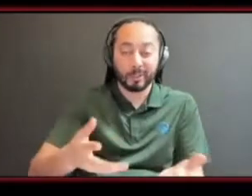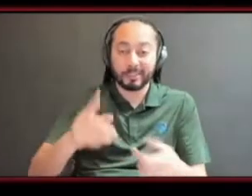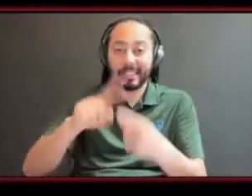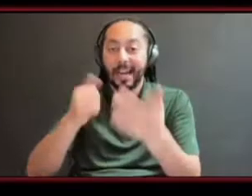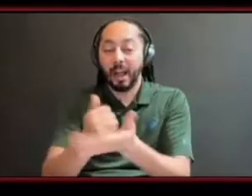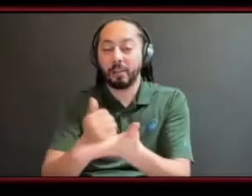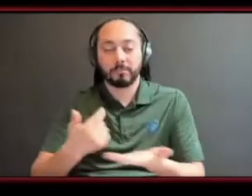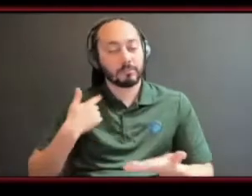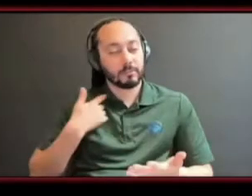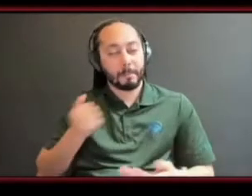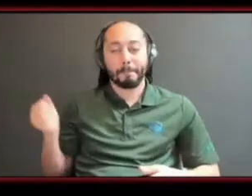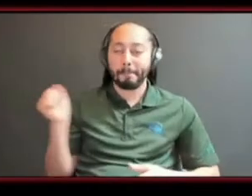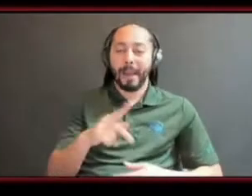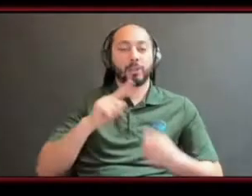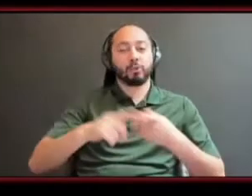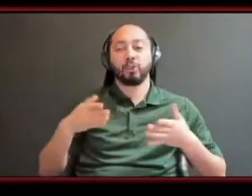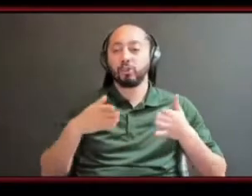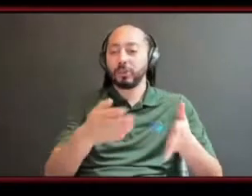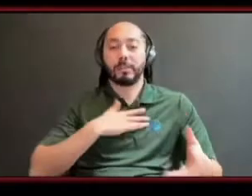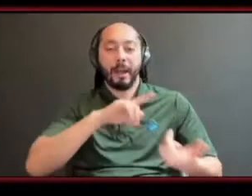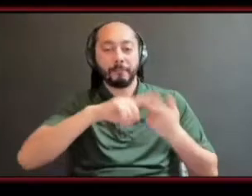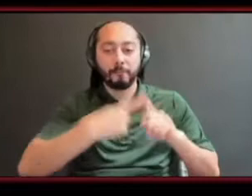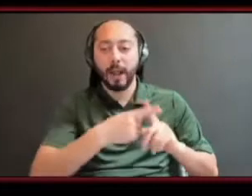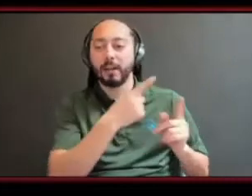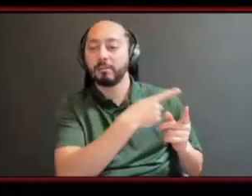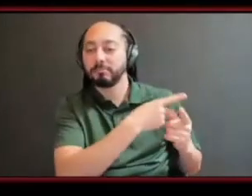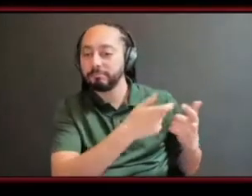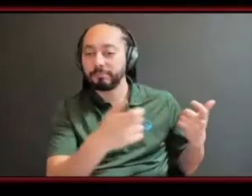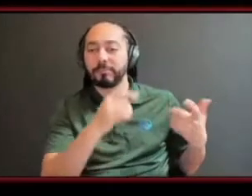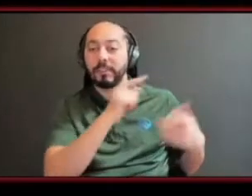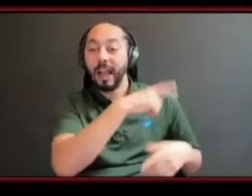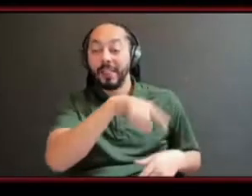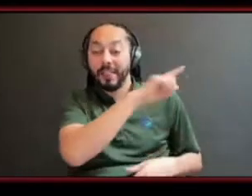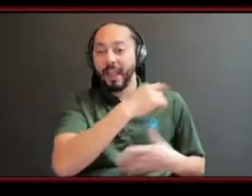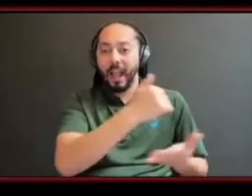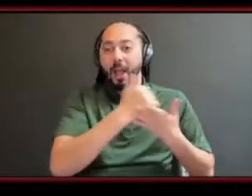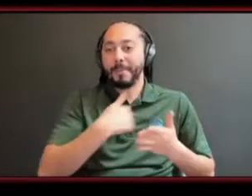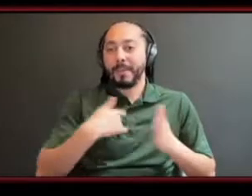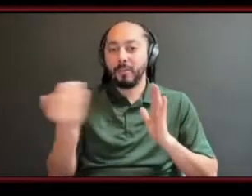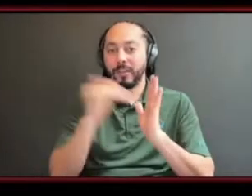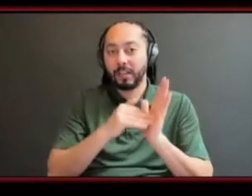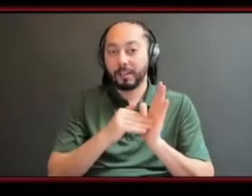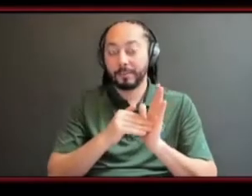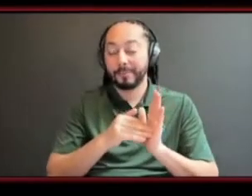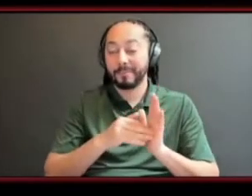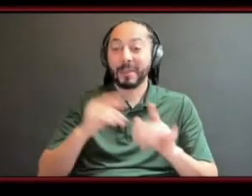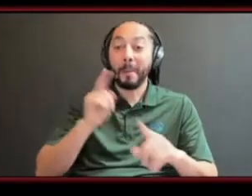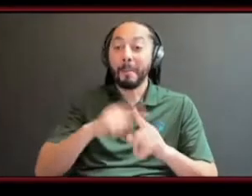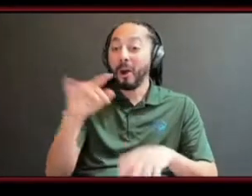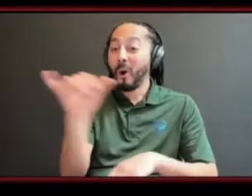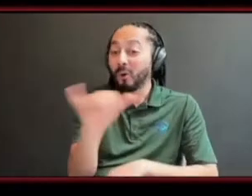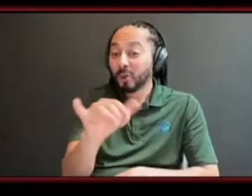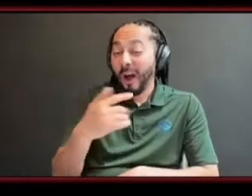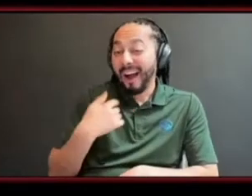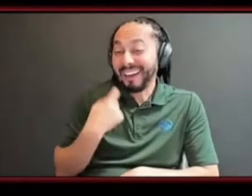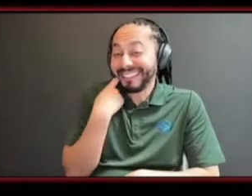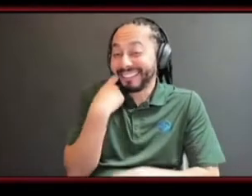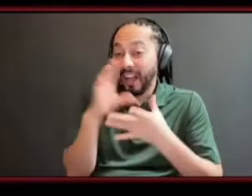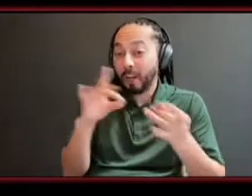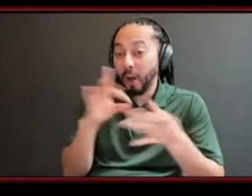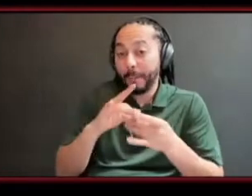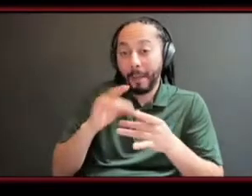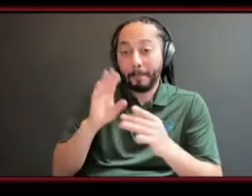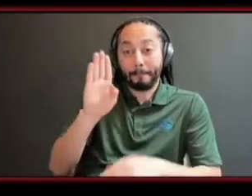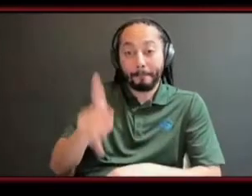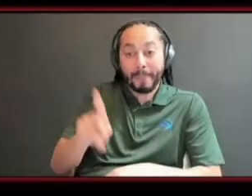to my friends and then my friends would like help me do it again and then it's like one of the things that like the rejection helped me with is like okay it's